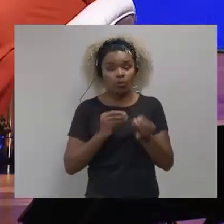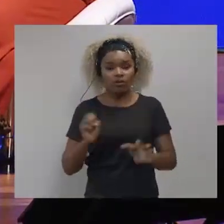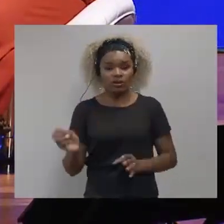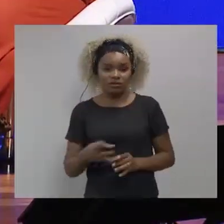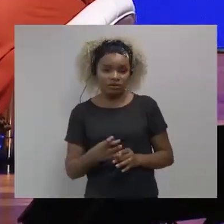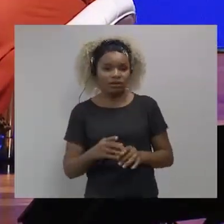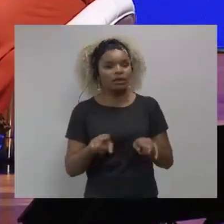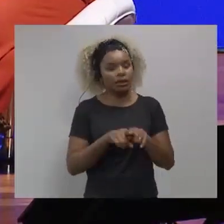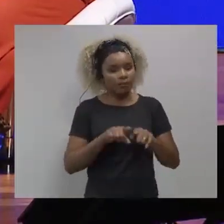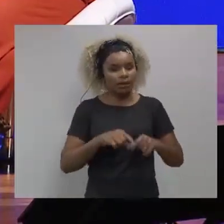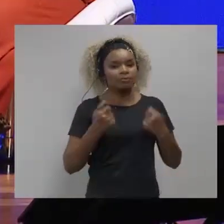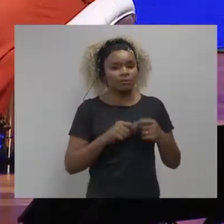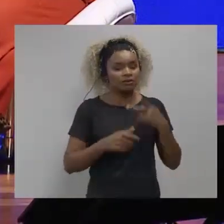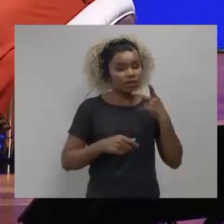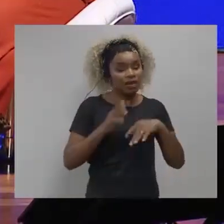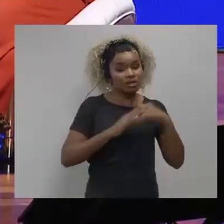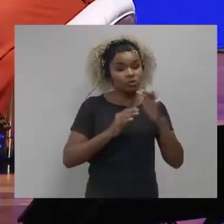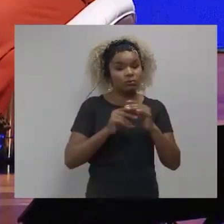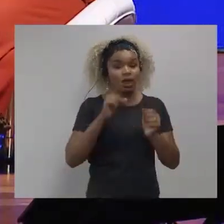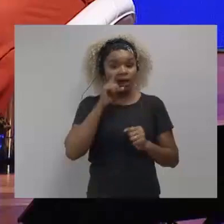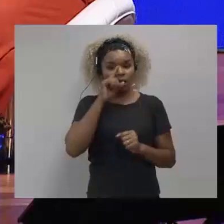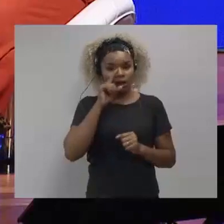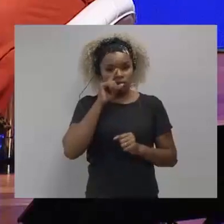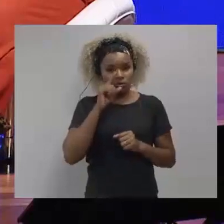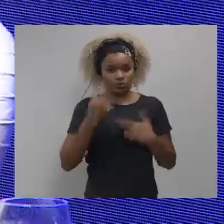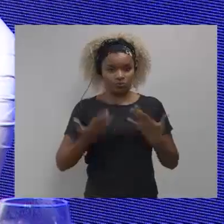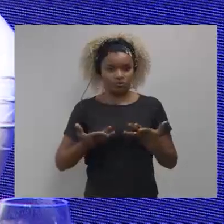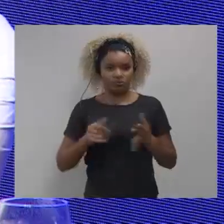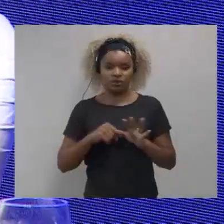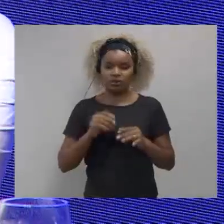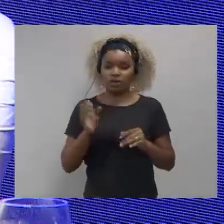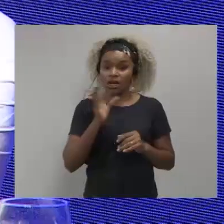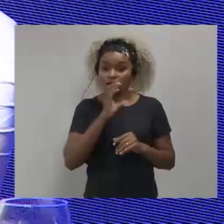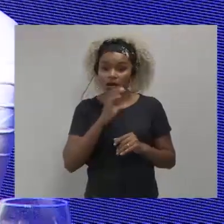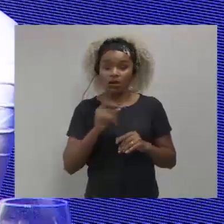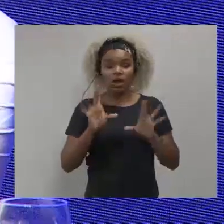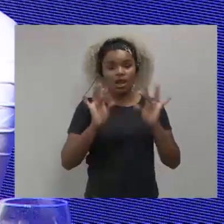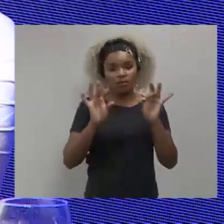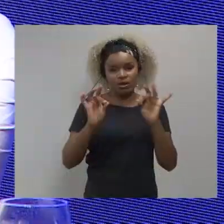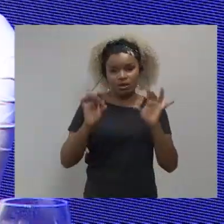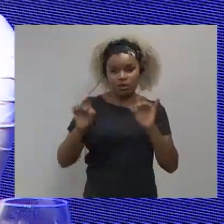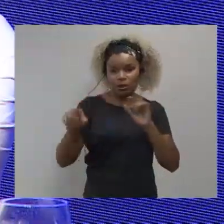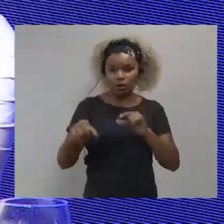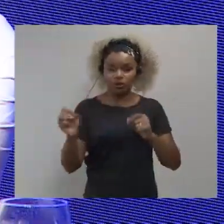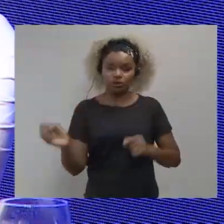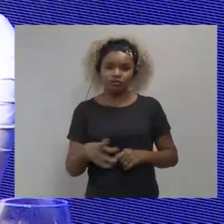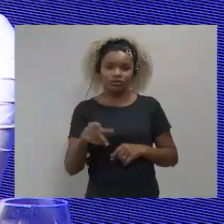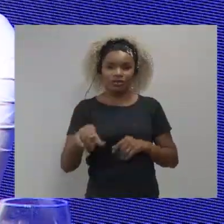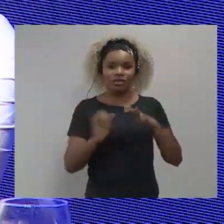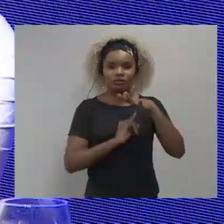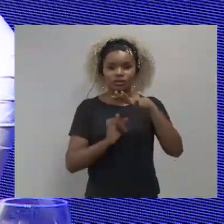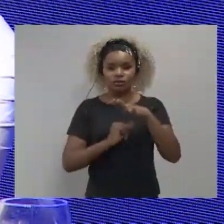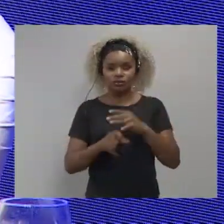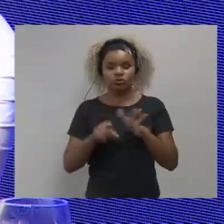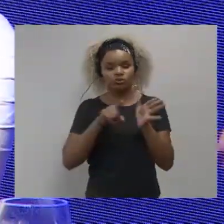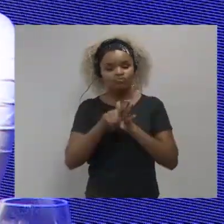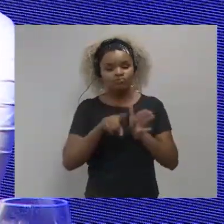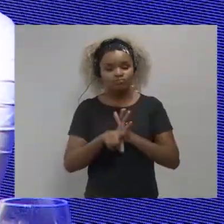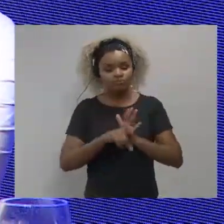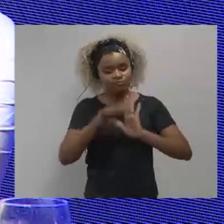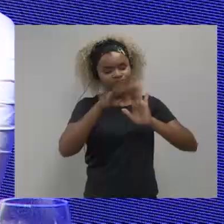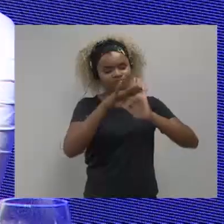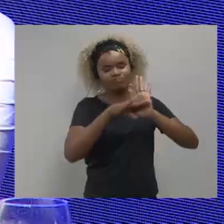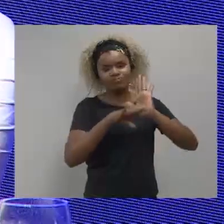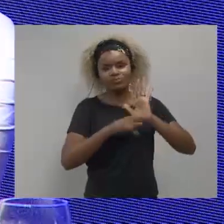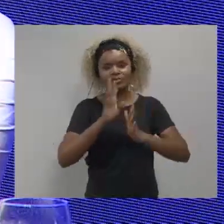We can't talk about innovation without talking about risk. Let's talk a little bit about risk. The Laboratory of Innovation of